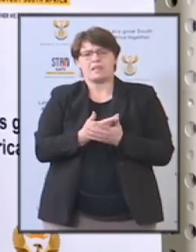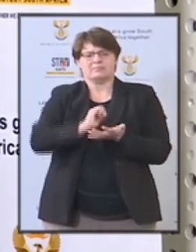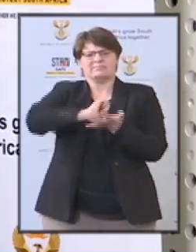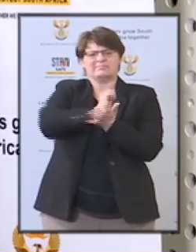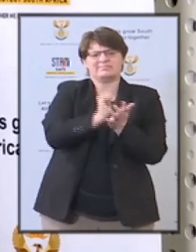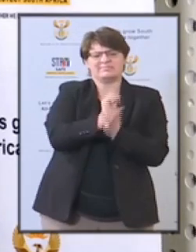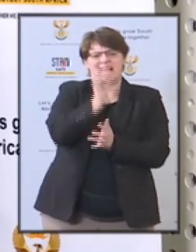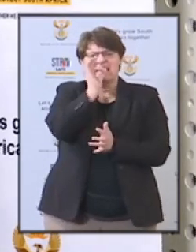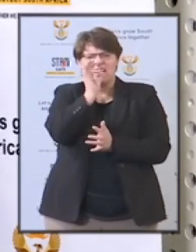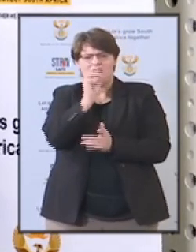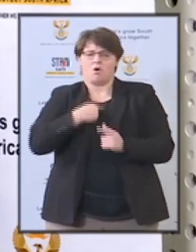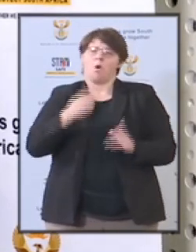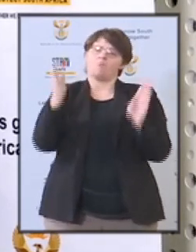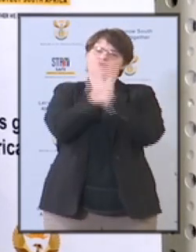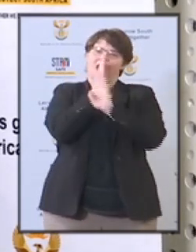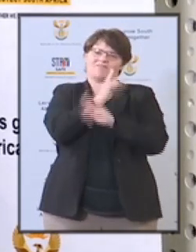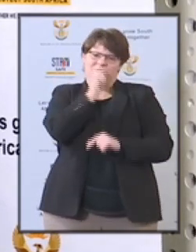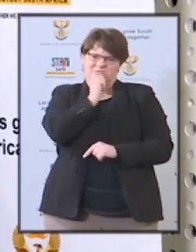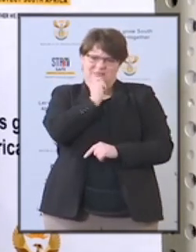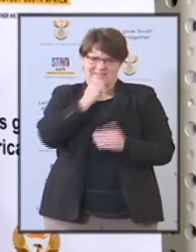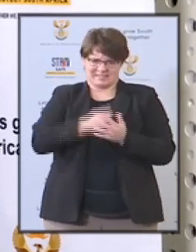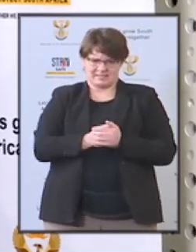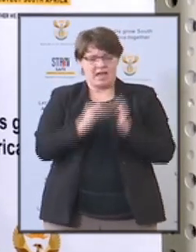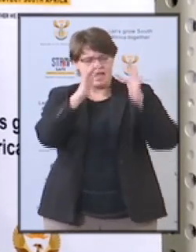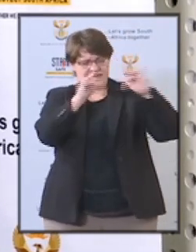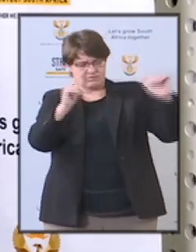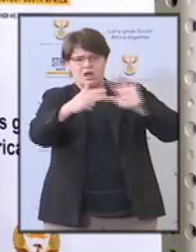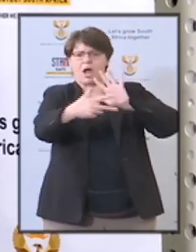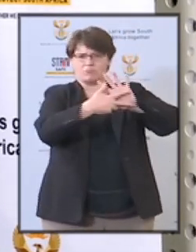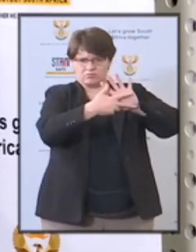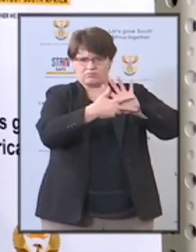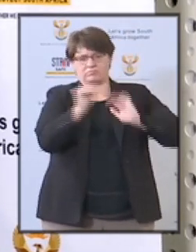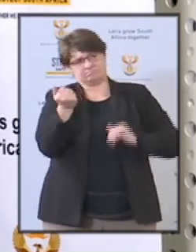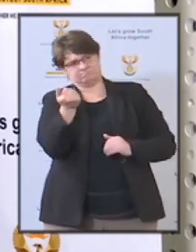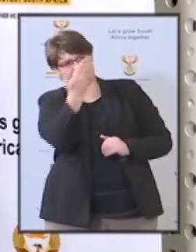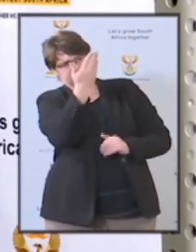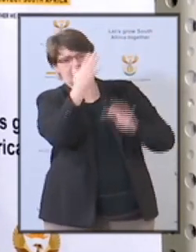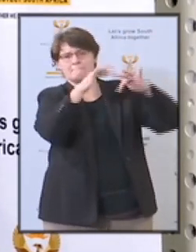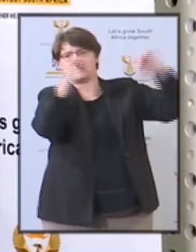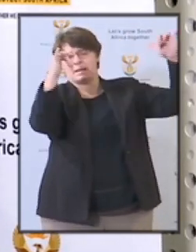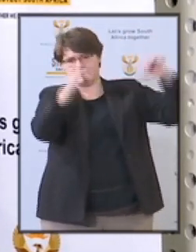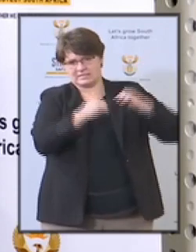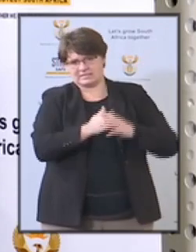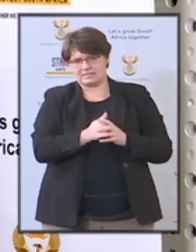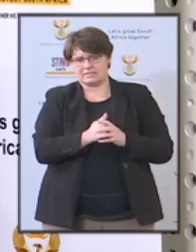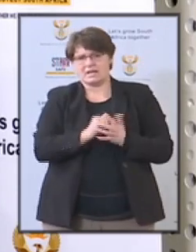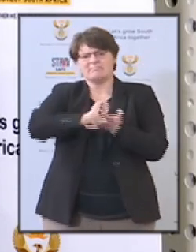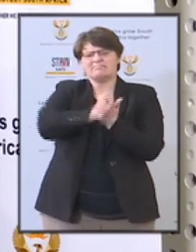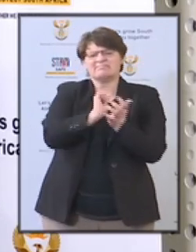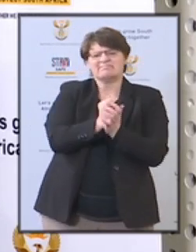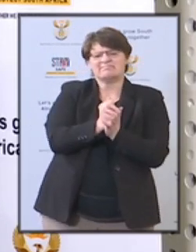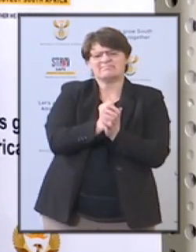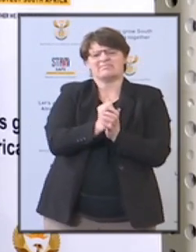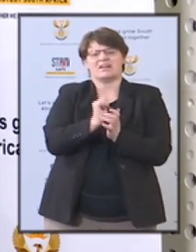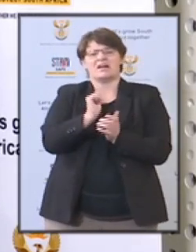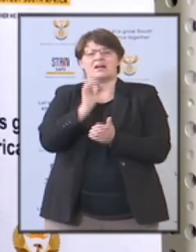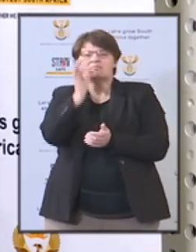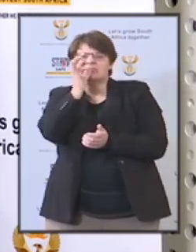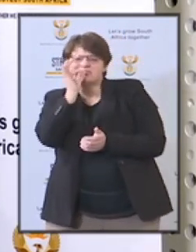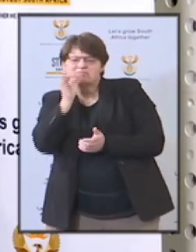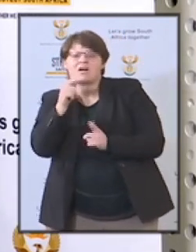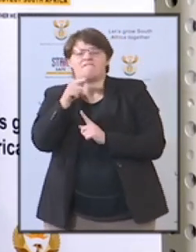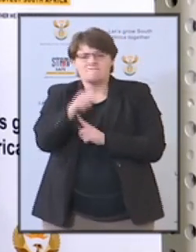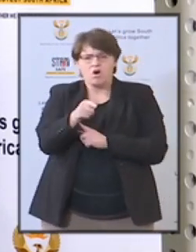The Cabinet approved a submission to Parliament of the Parliament Cannabis for Private Purposes Bill of